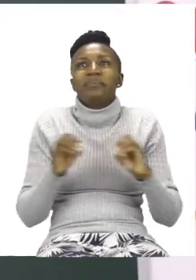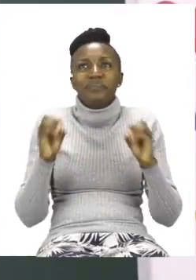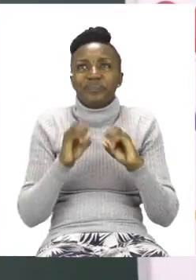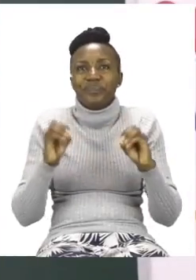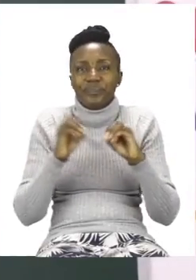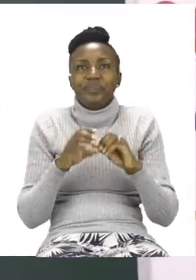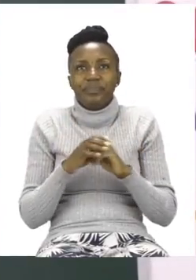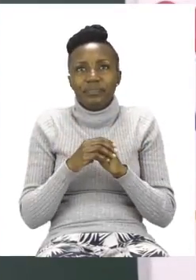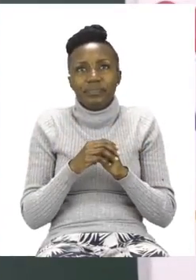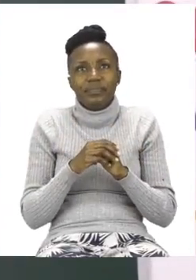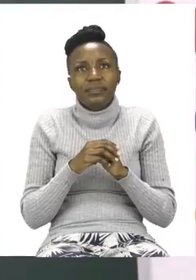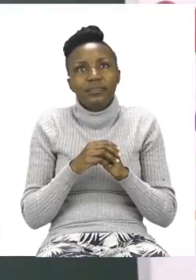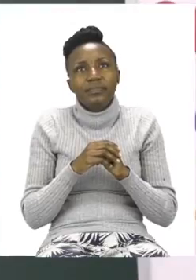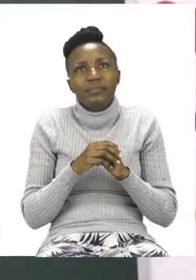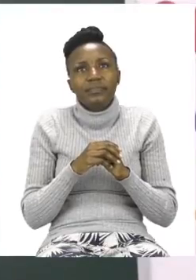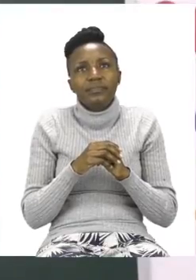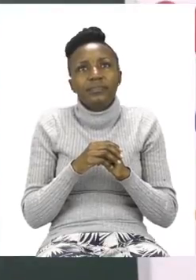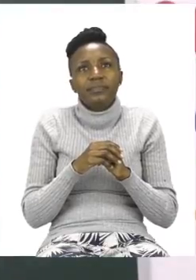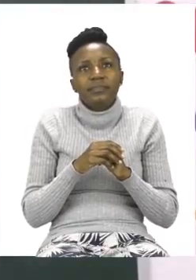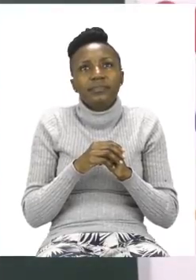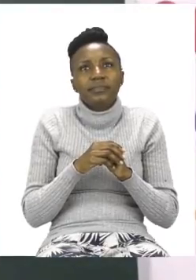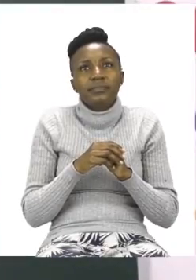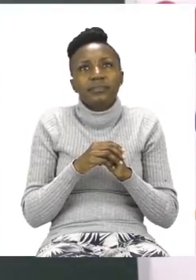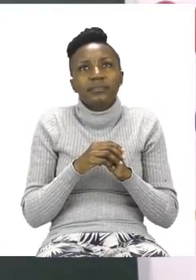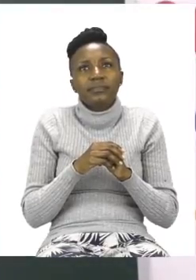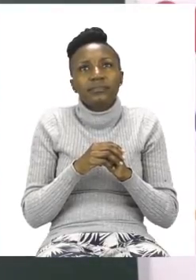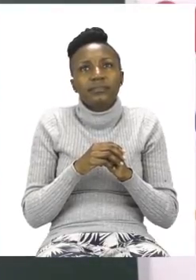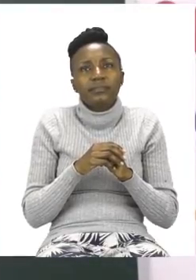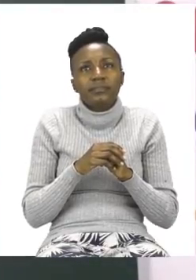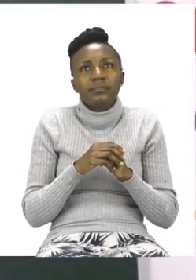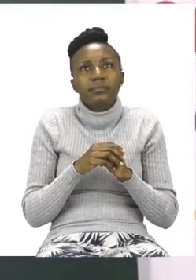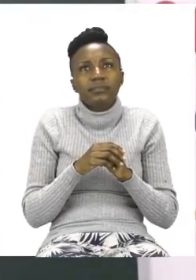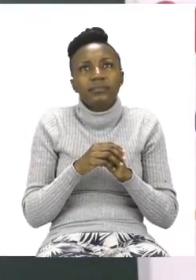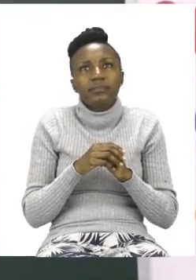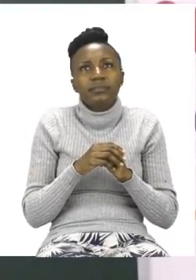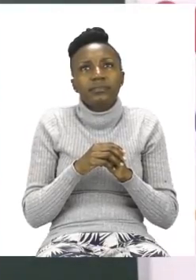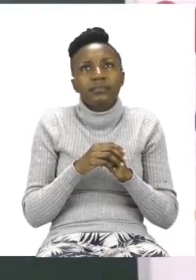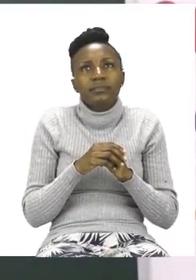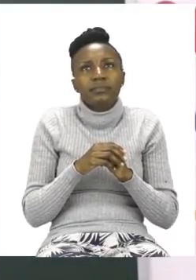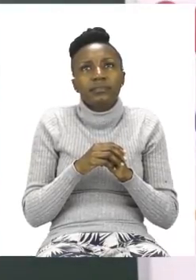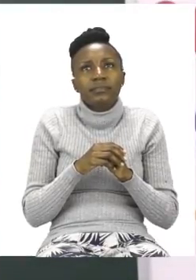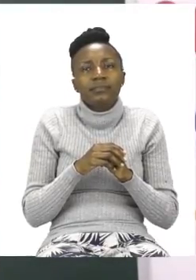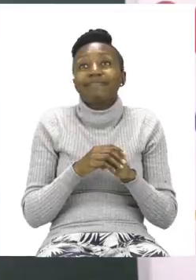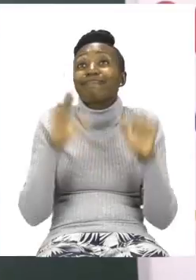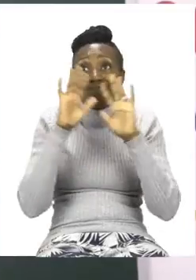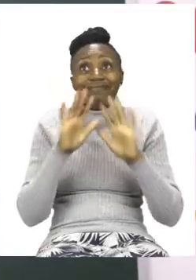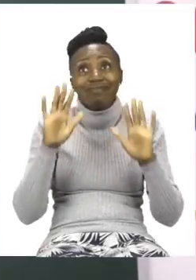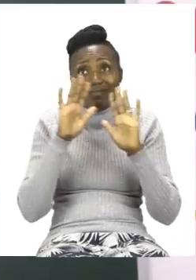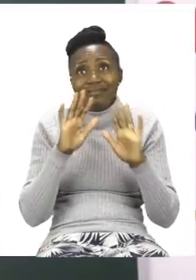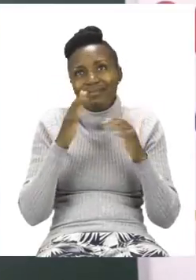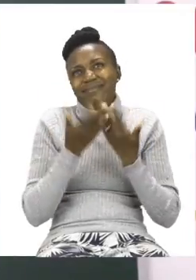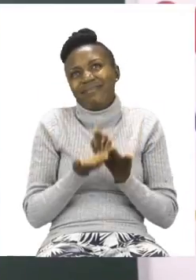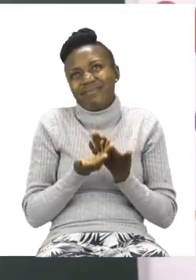The next thing that we can see in our booklet are crayons. Now